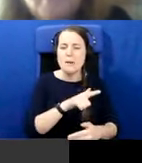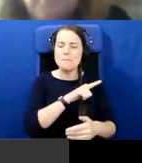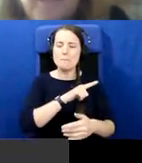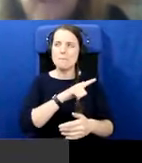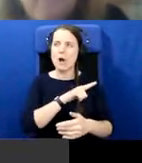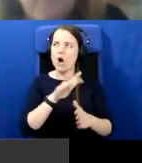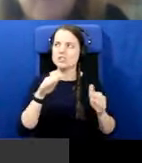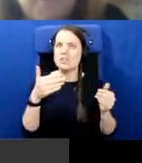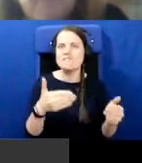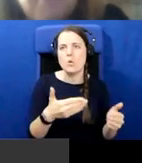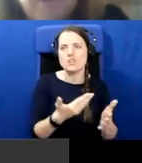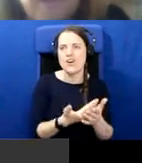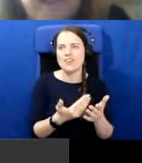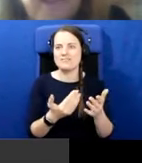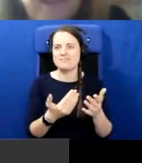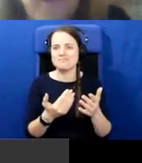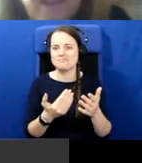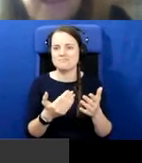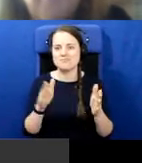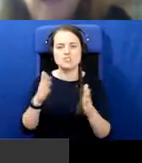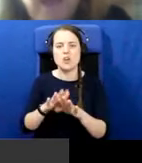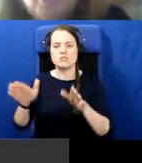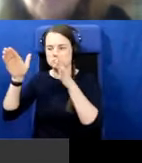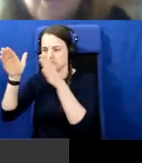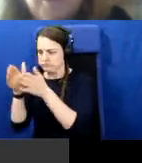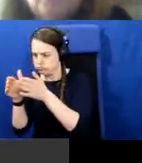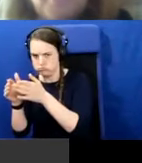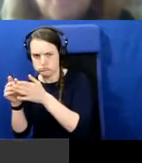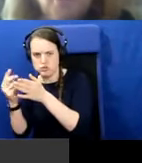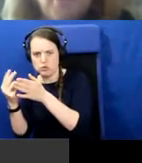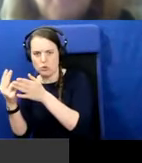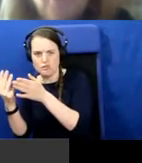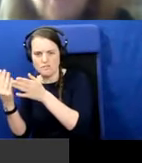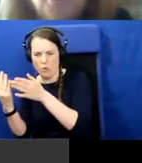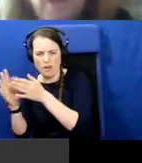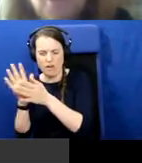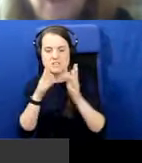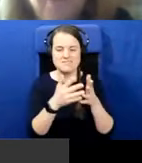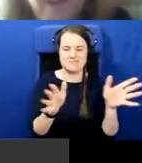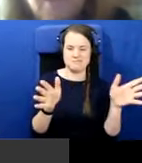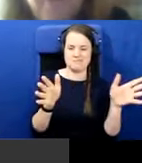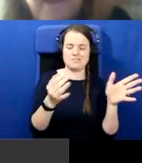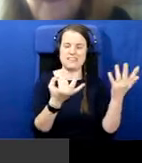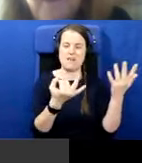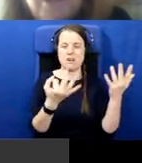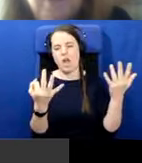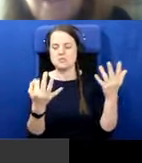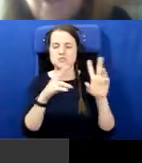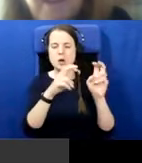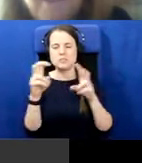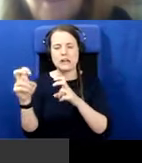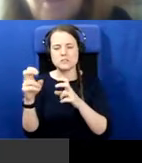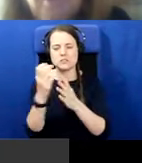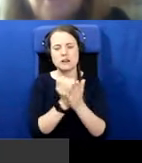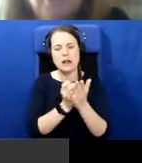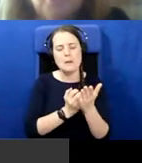focus on a seven or eight subject, a curriculum. And also I do think transition year has been used quite, quite effectively to that,